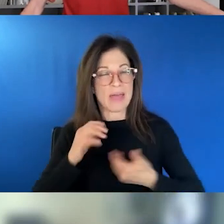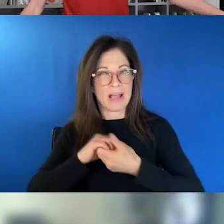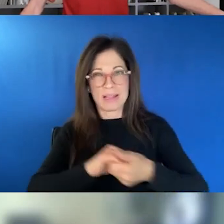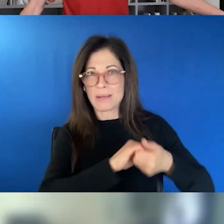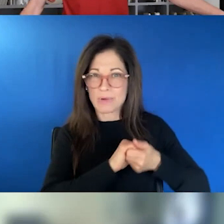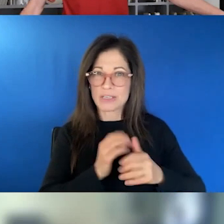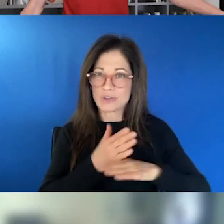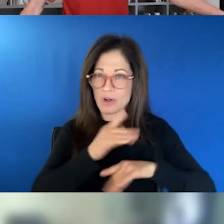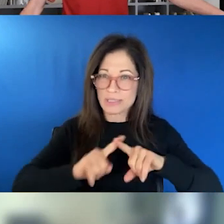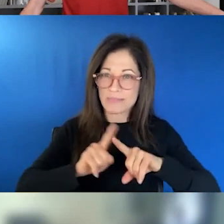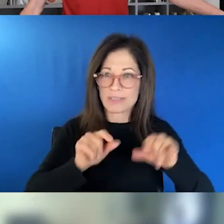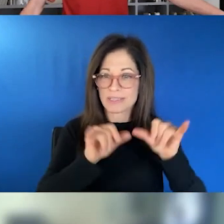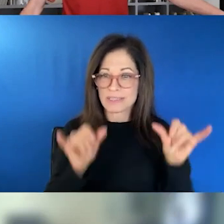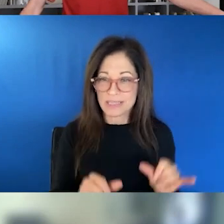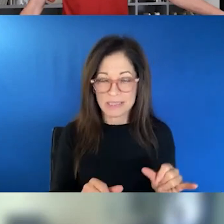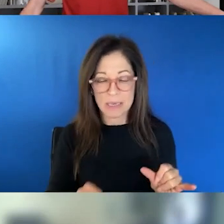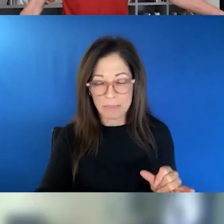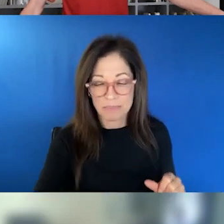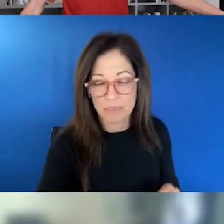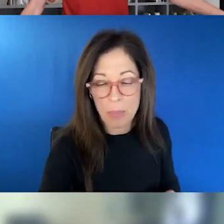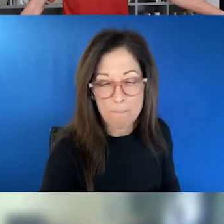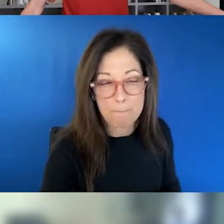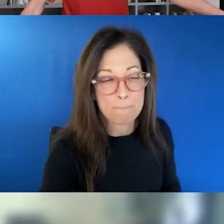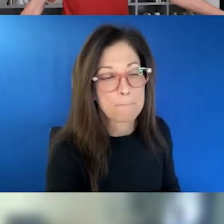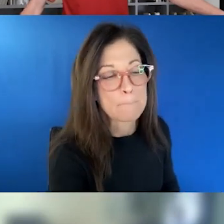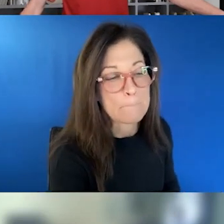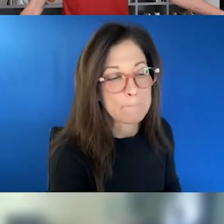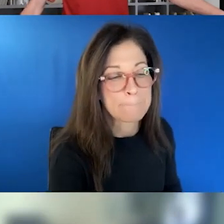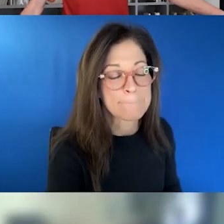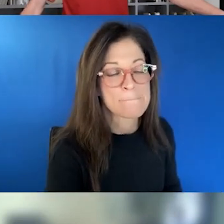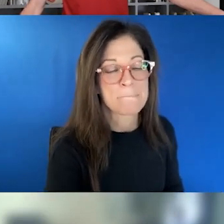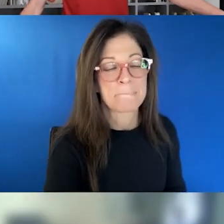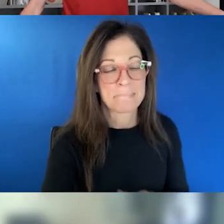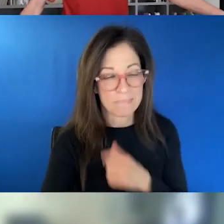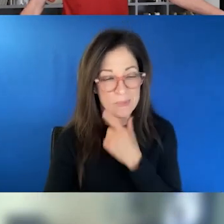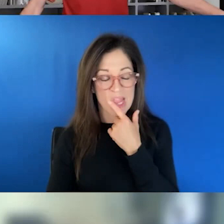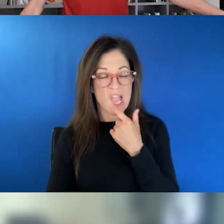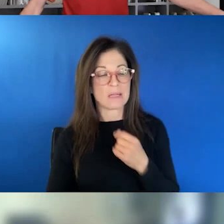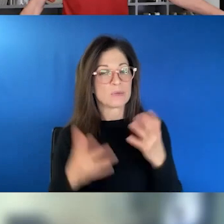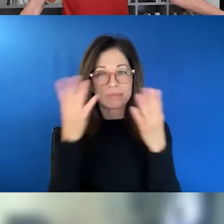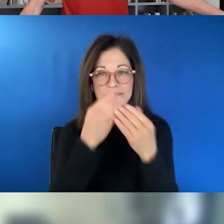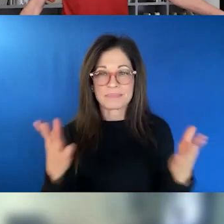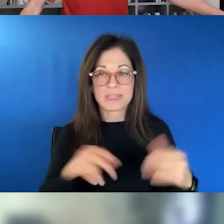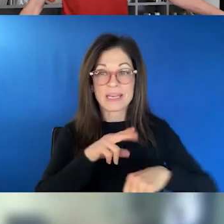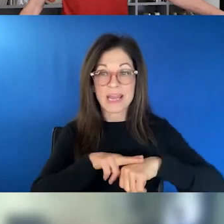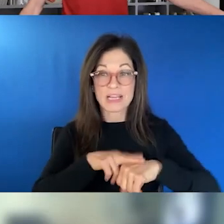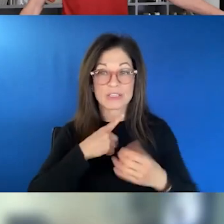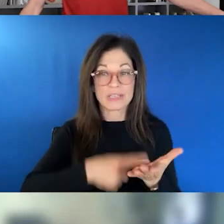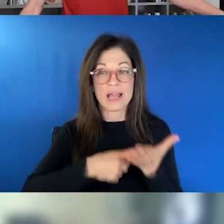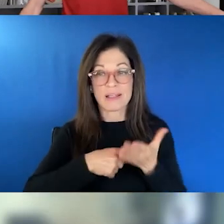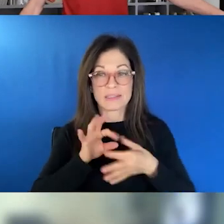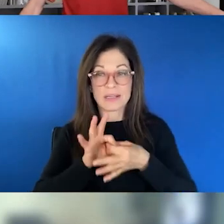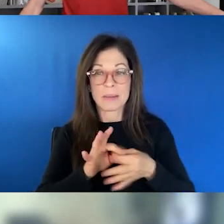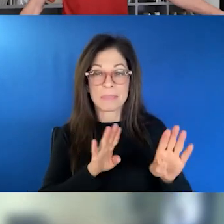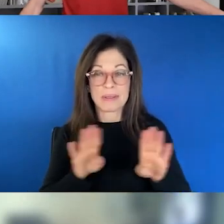is in action when those policy academies happen. And I wanted to just let everybody know that the National Dialogues on Behavioral Health,